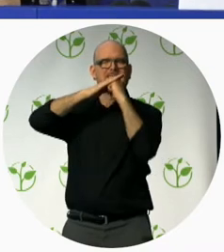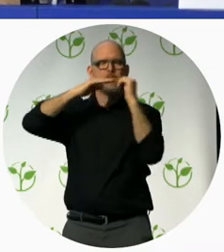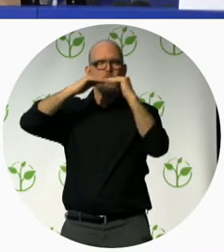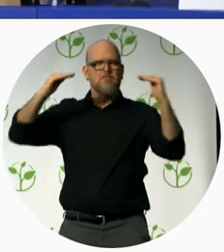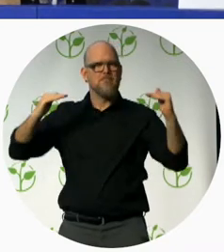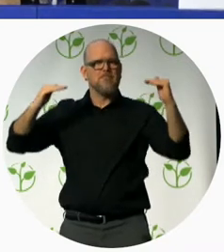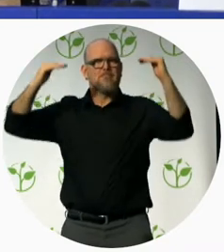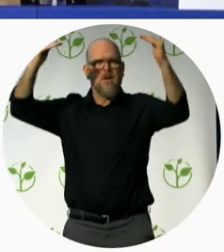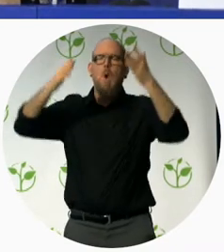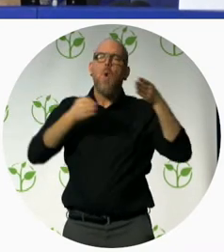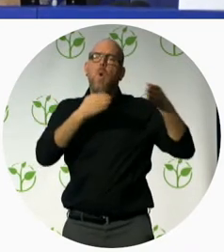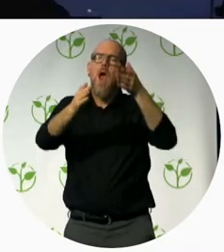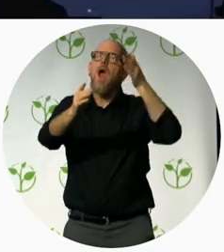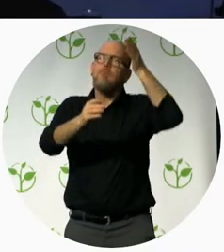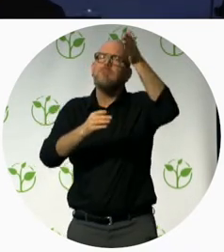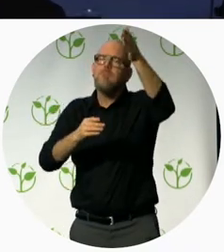thank you for your attention